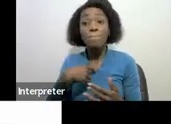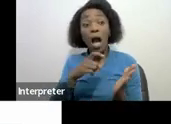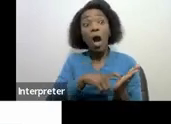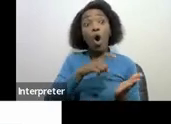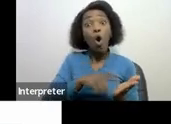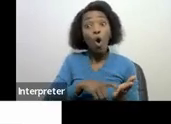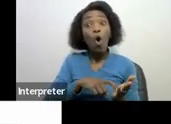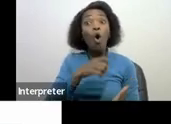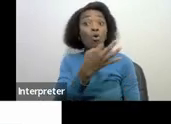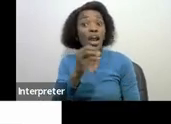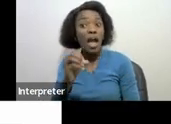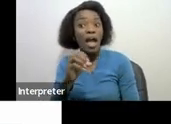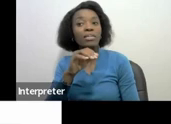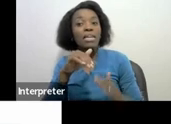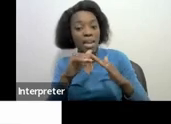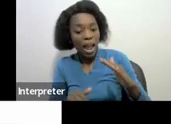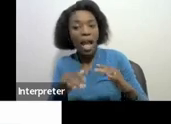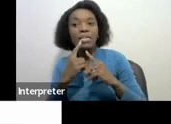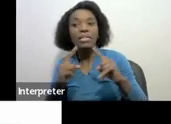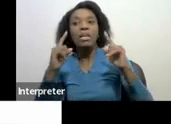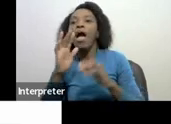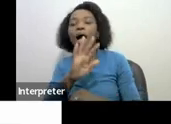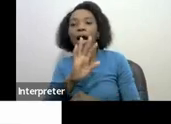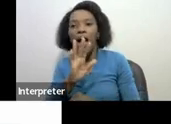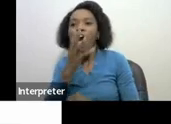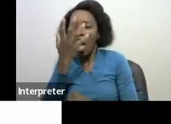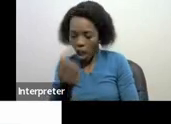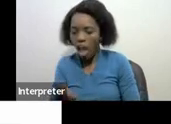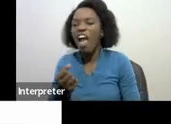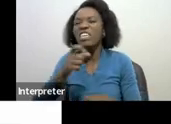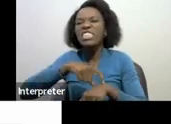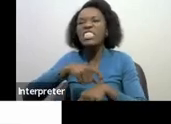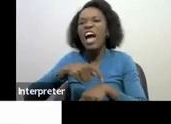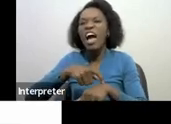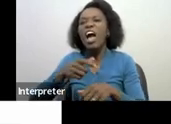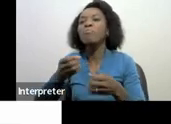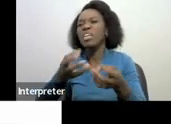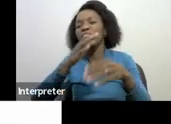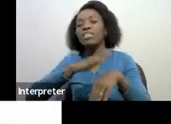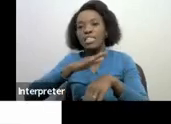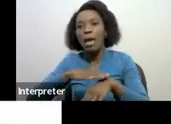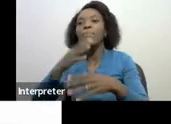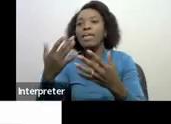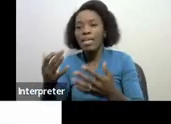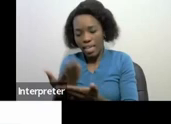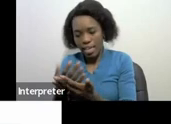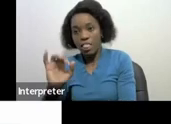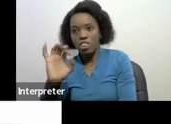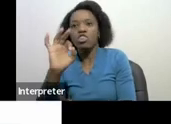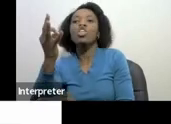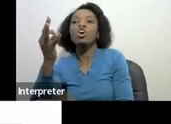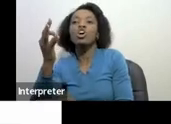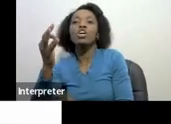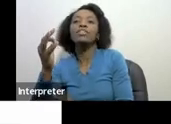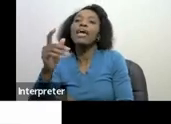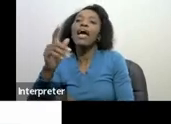penalize me for under declaring my provisional you have a grace where you can submit your third provisional tax return in